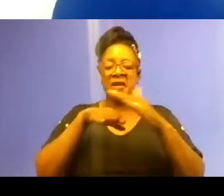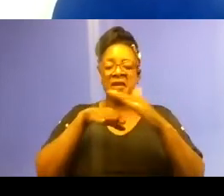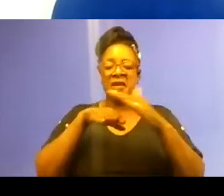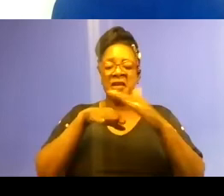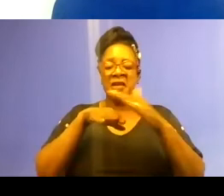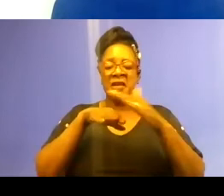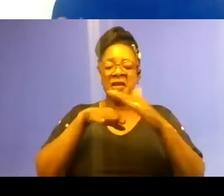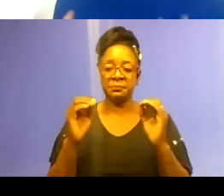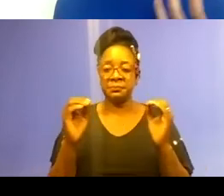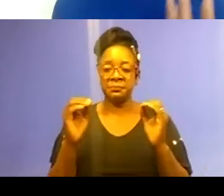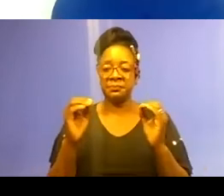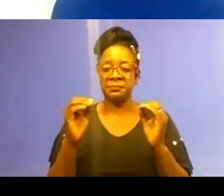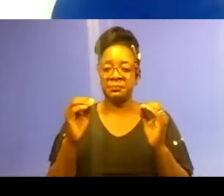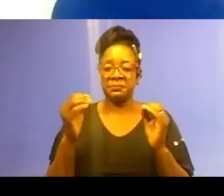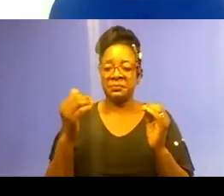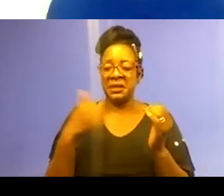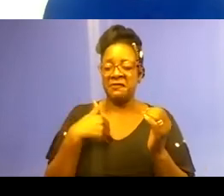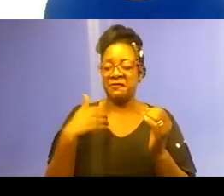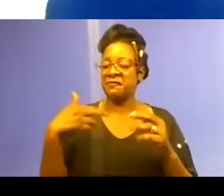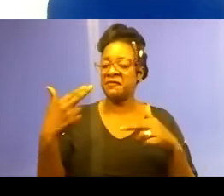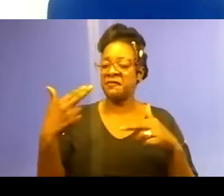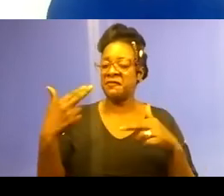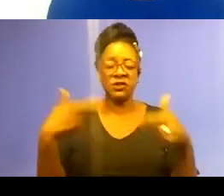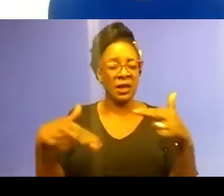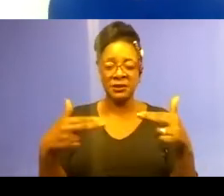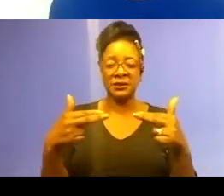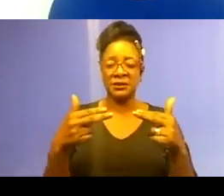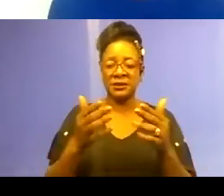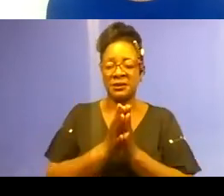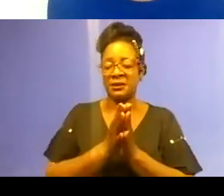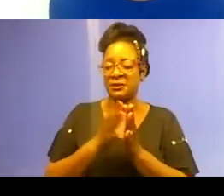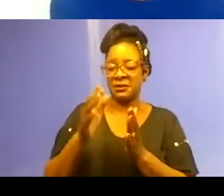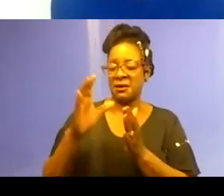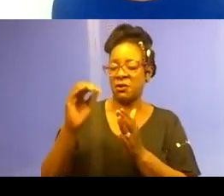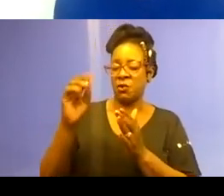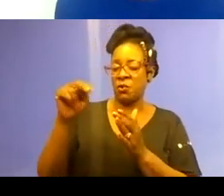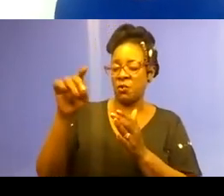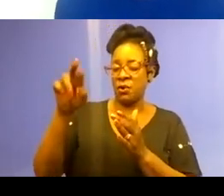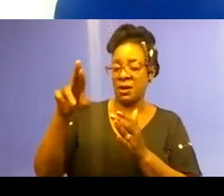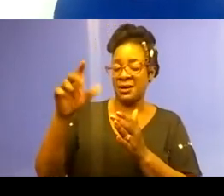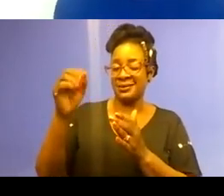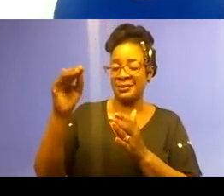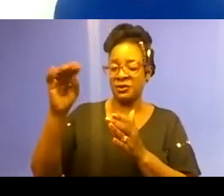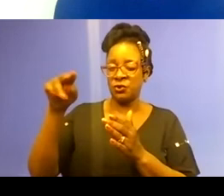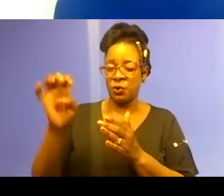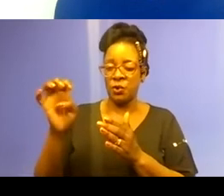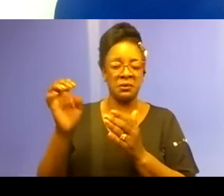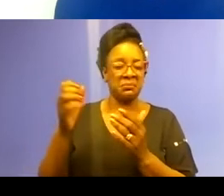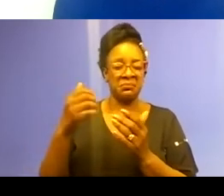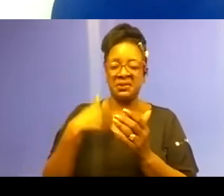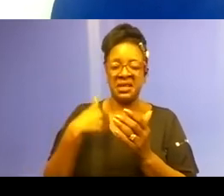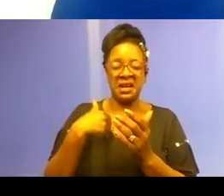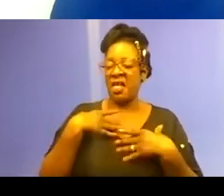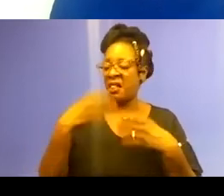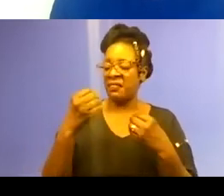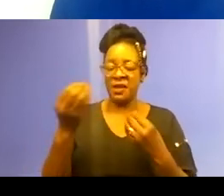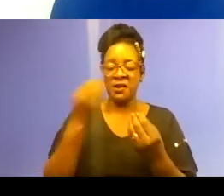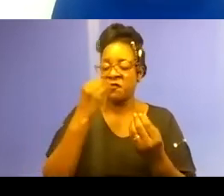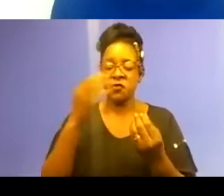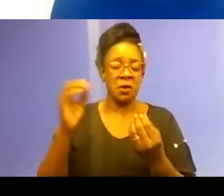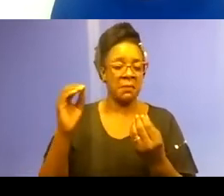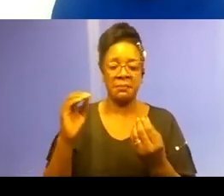and corner stores where, again, there are no healthy food options. So